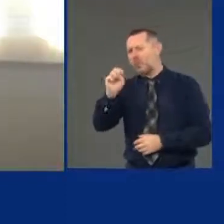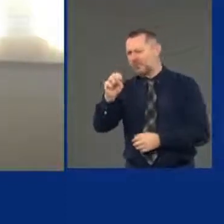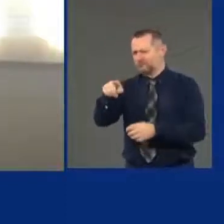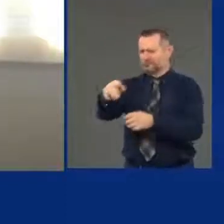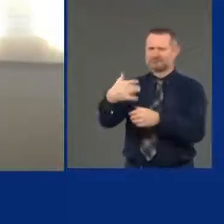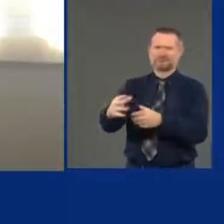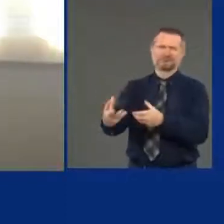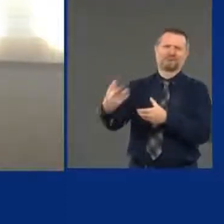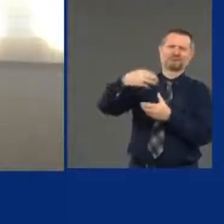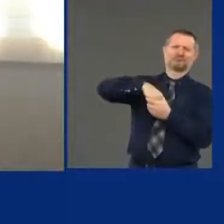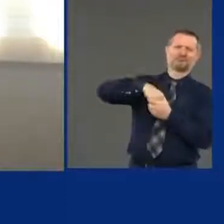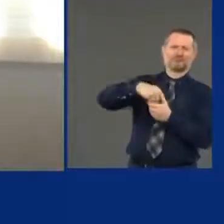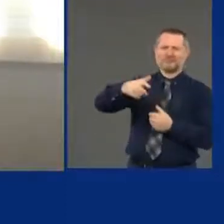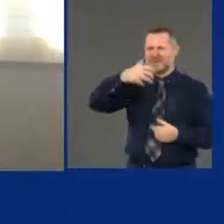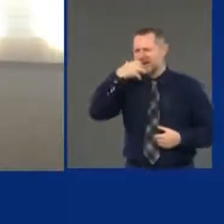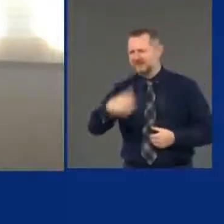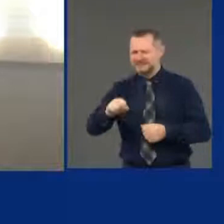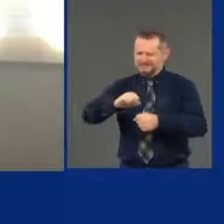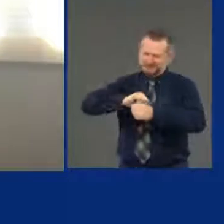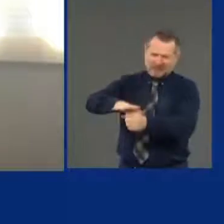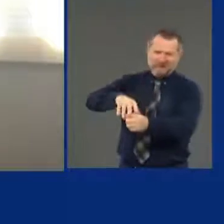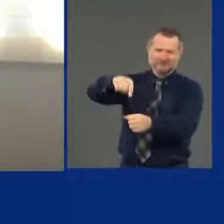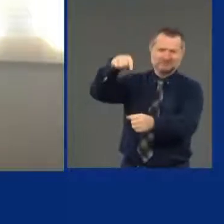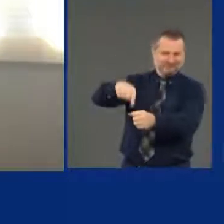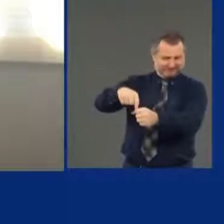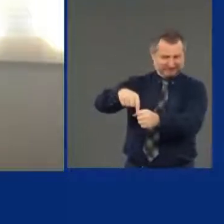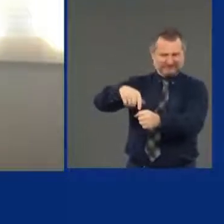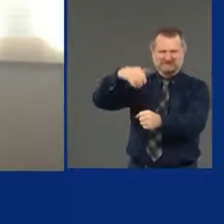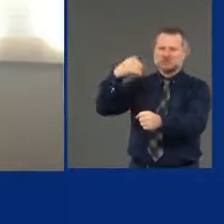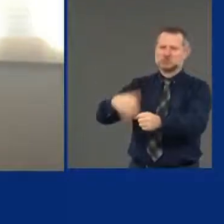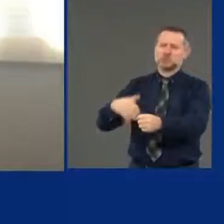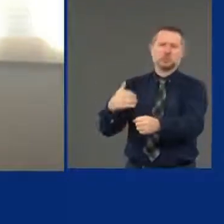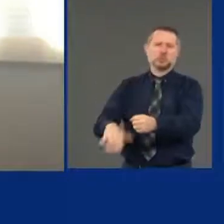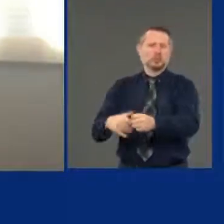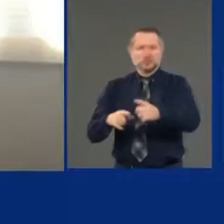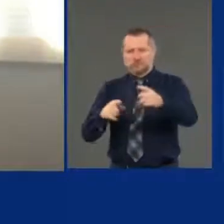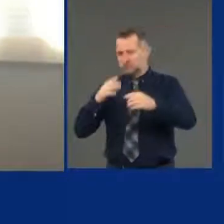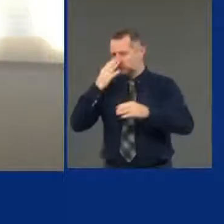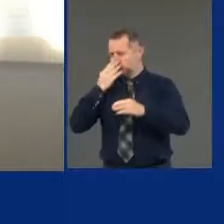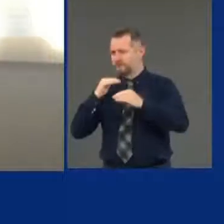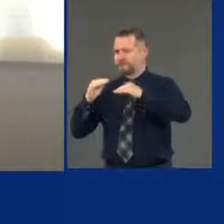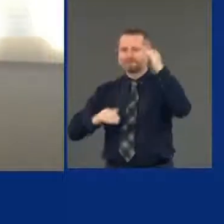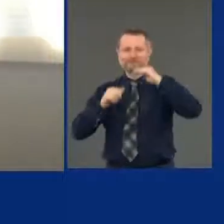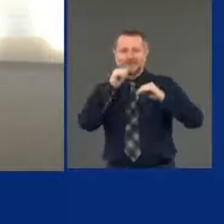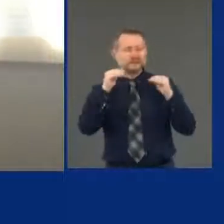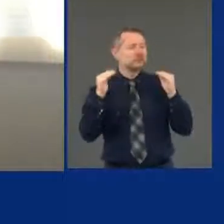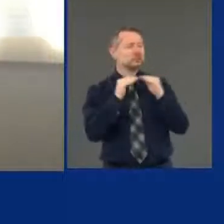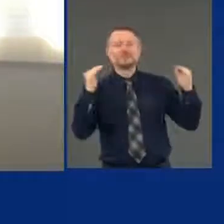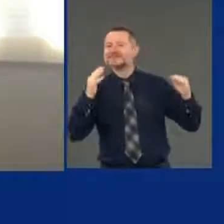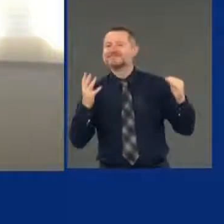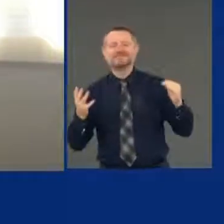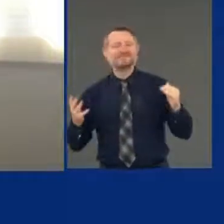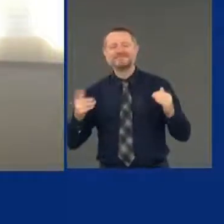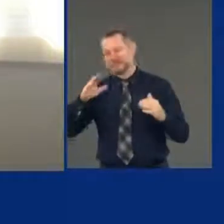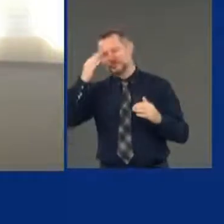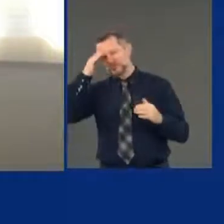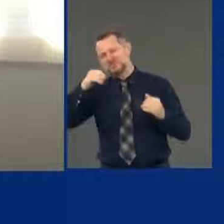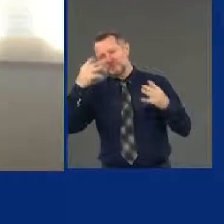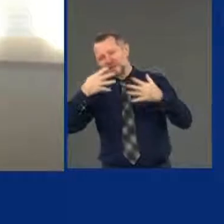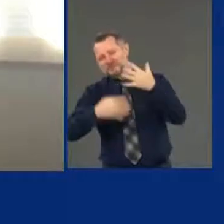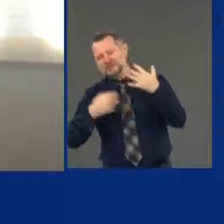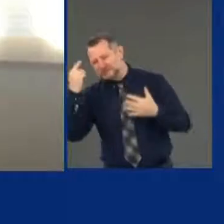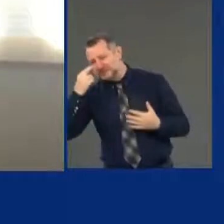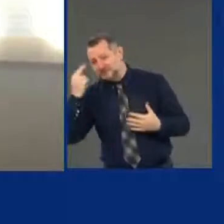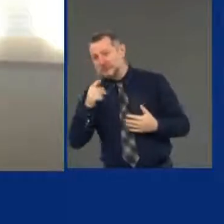hotspots are really an injustice on a lot of levels. Also, that's the place where we'll see the virus